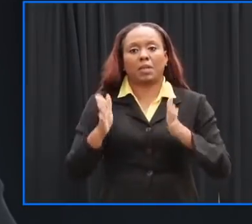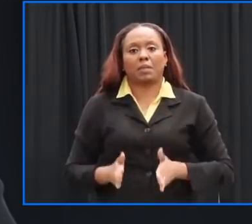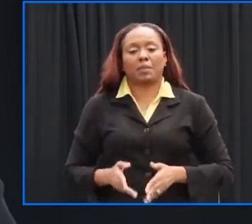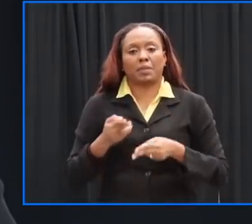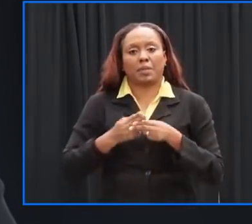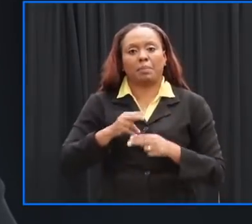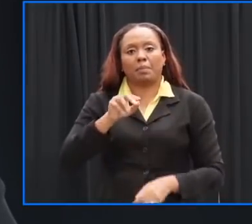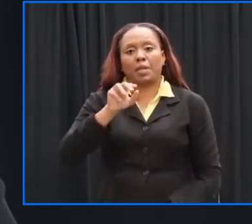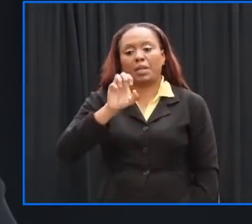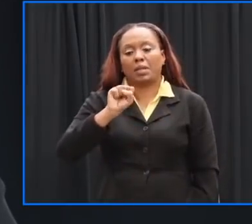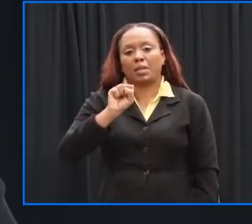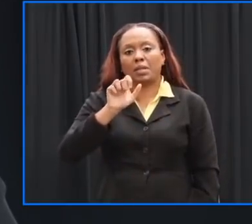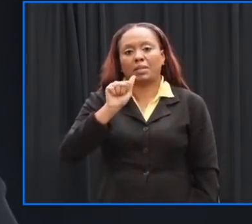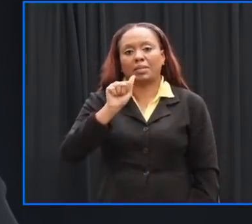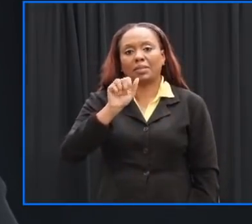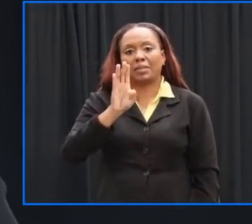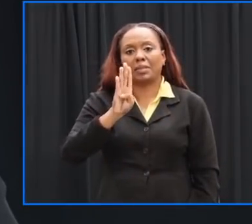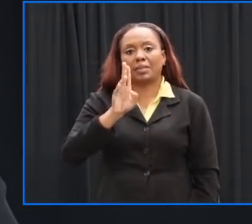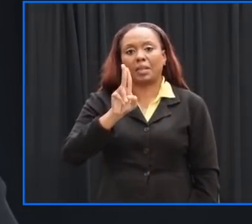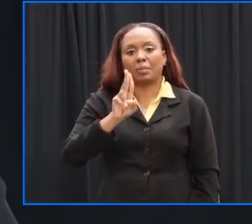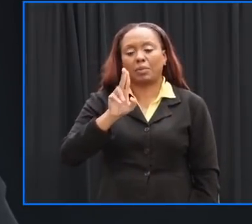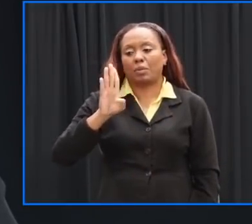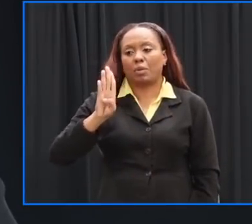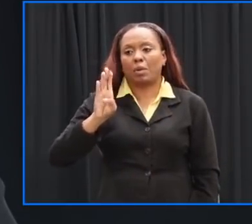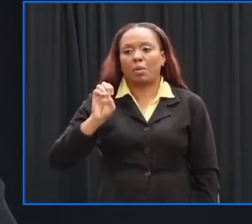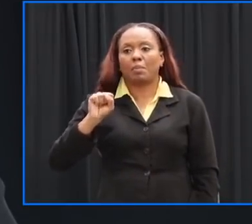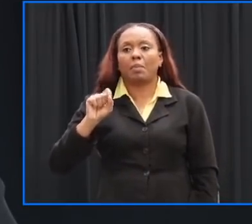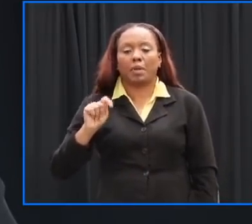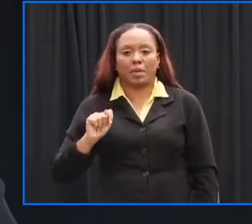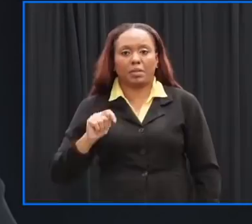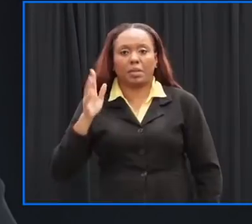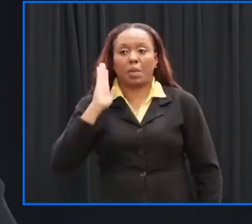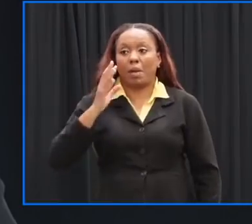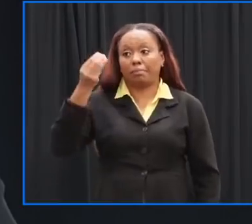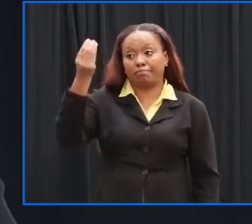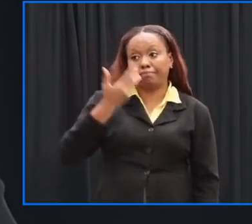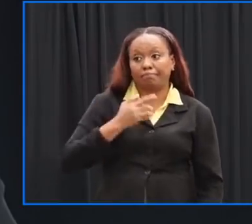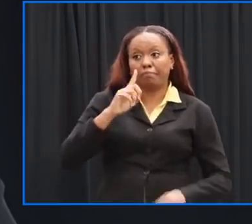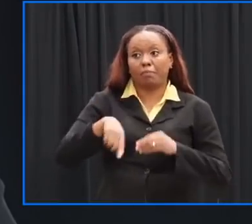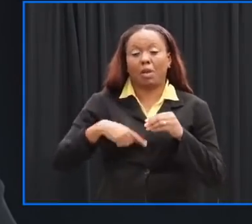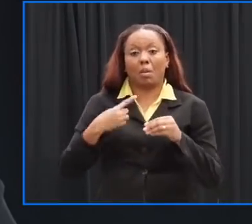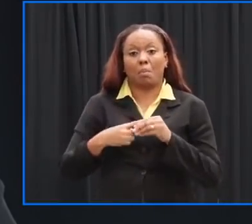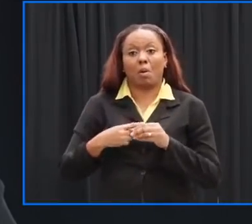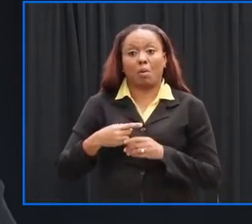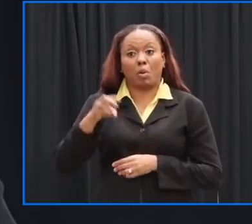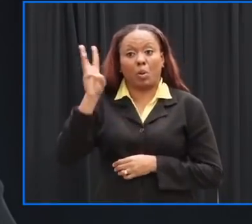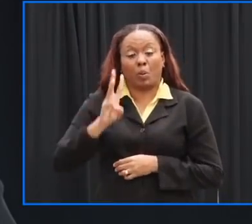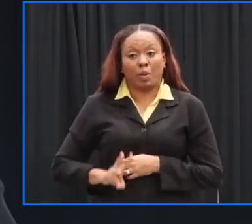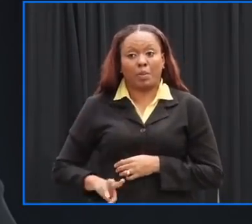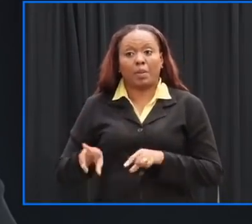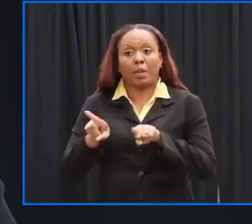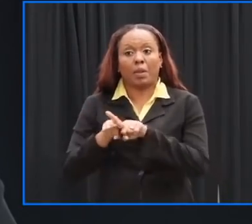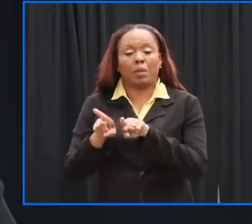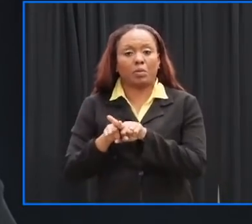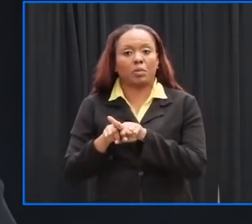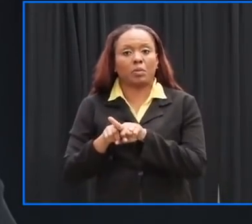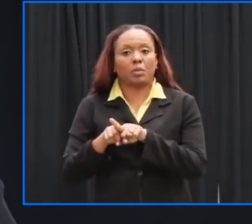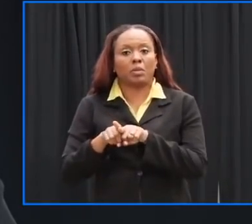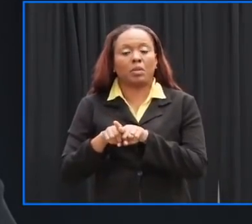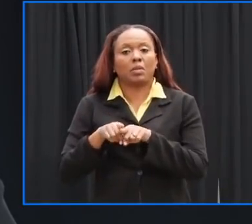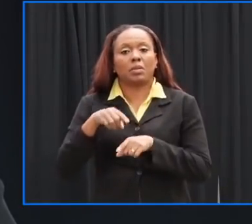to have an update first from him and also from the coastal zone management unit from Dr. Brewster